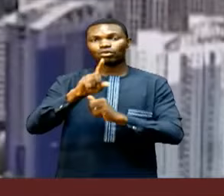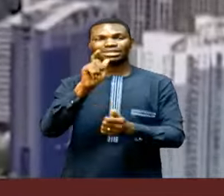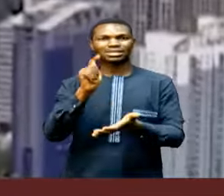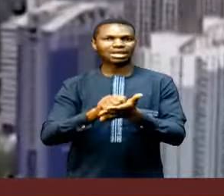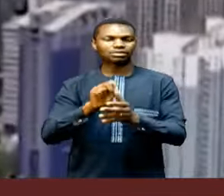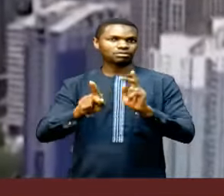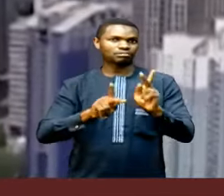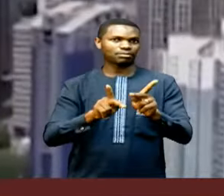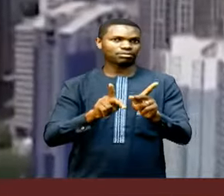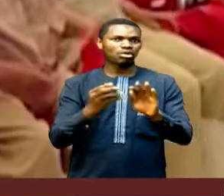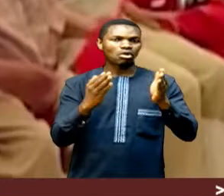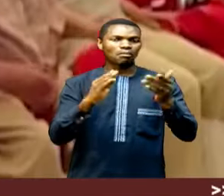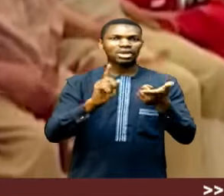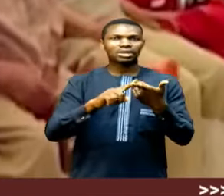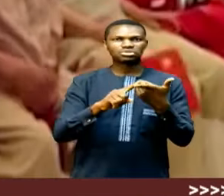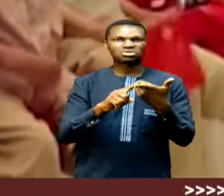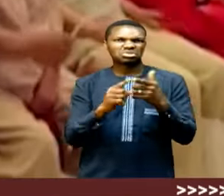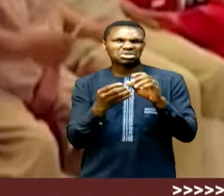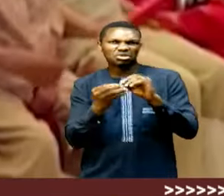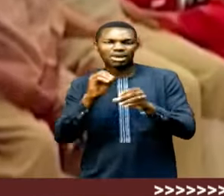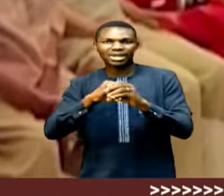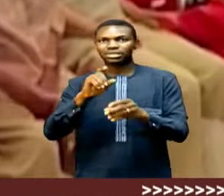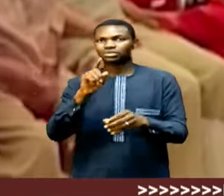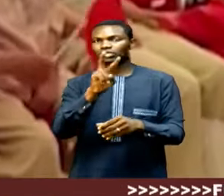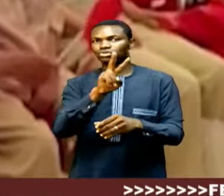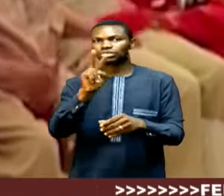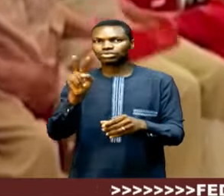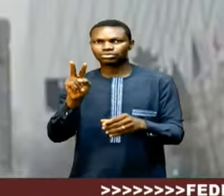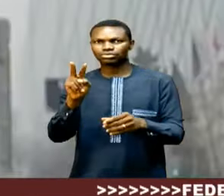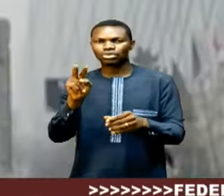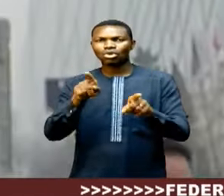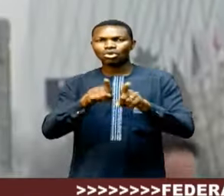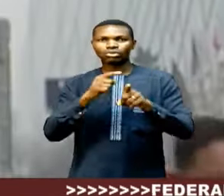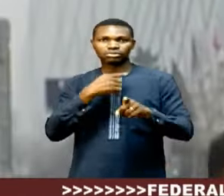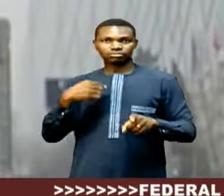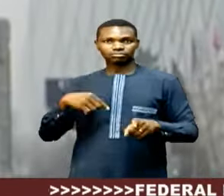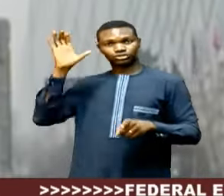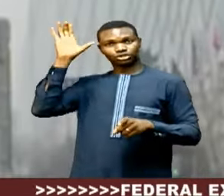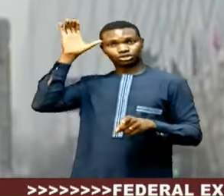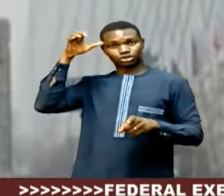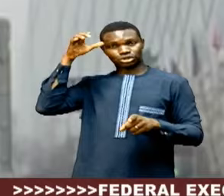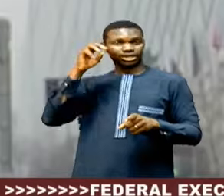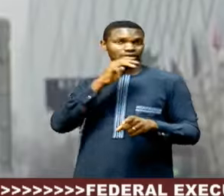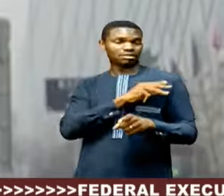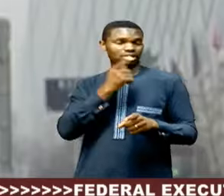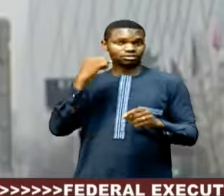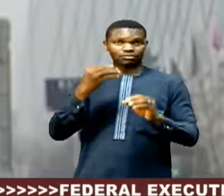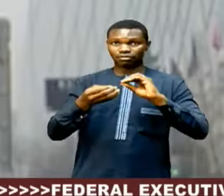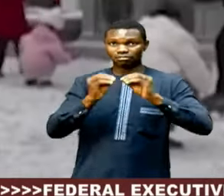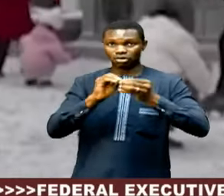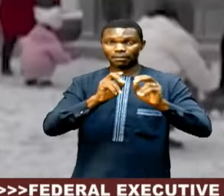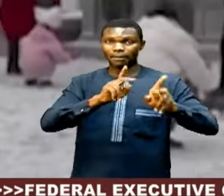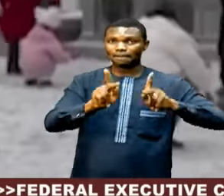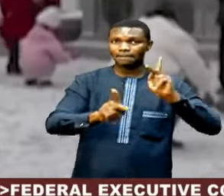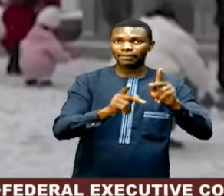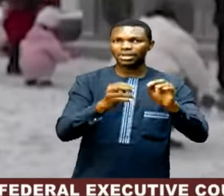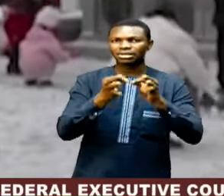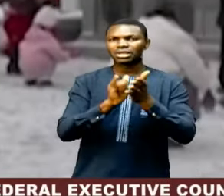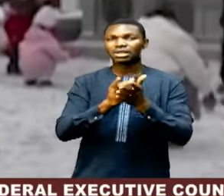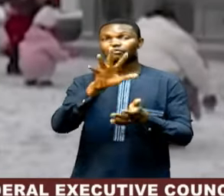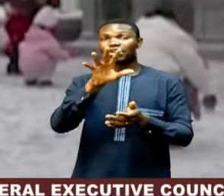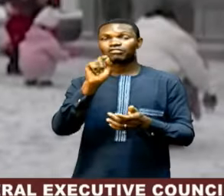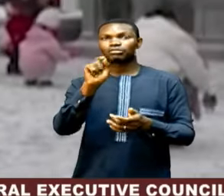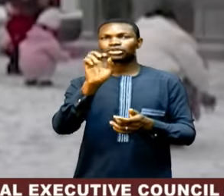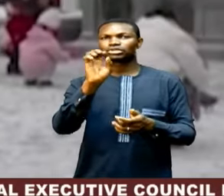in 2022, China's National Bureau of Statistics also registered a growth of 5.2% in gross